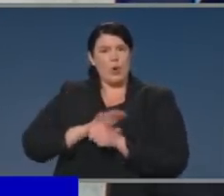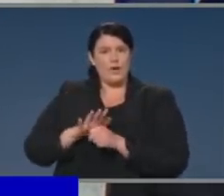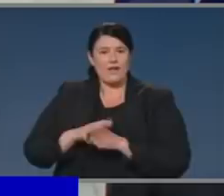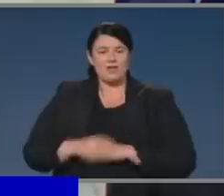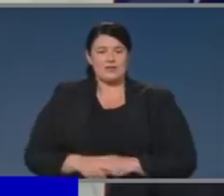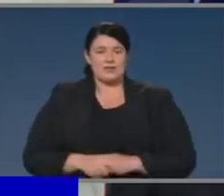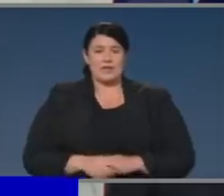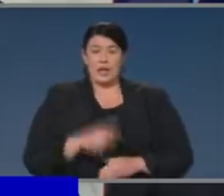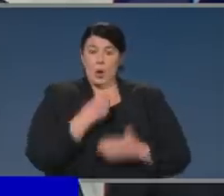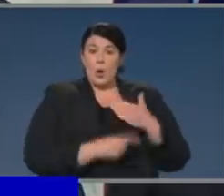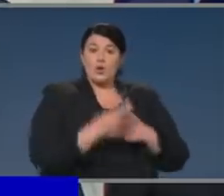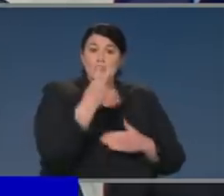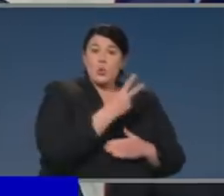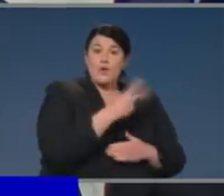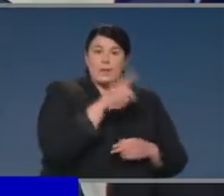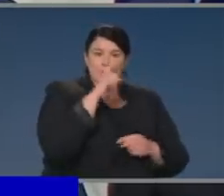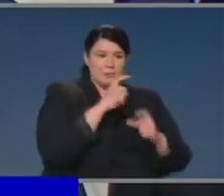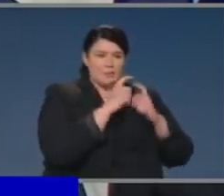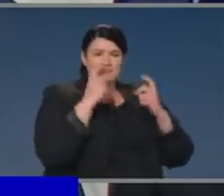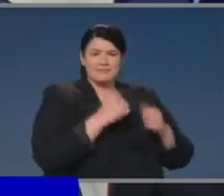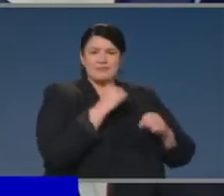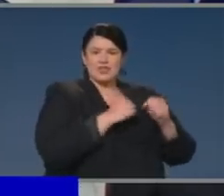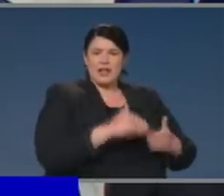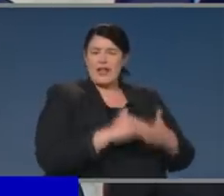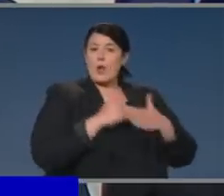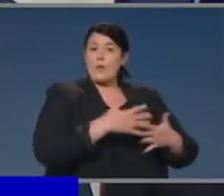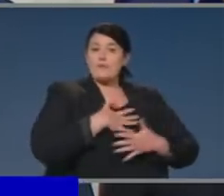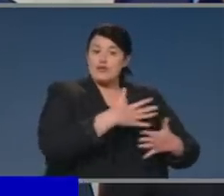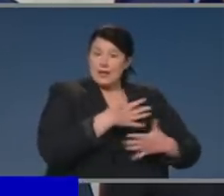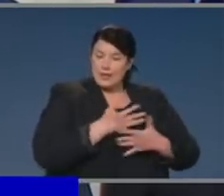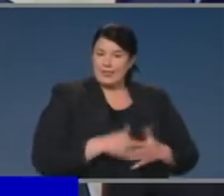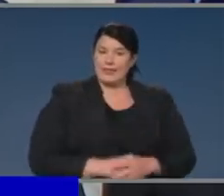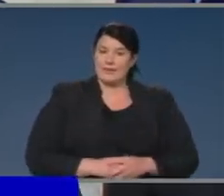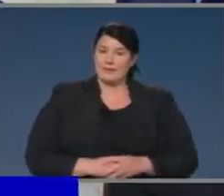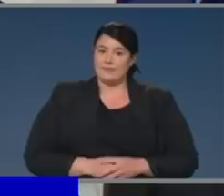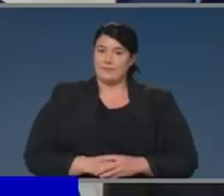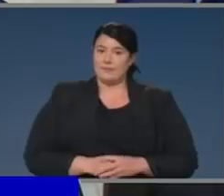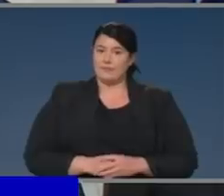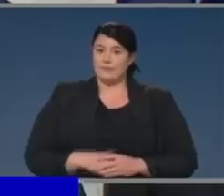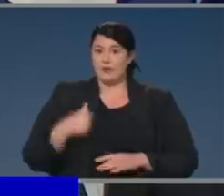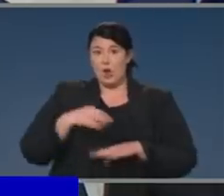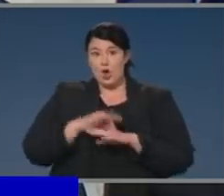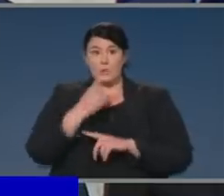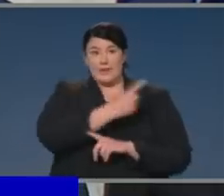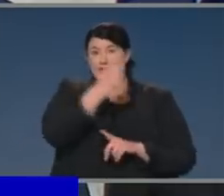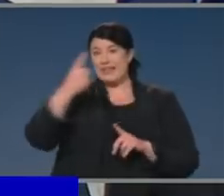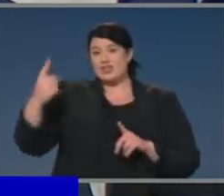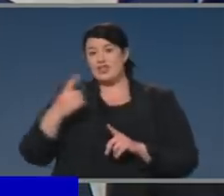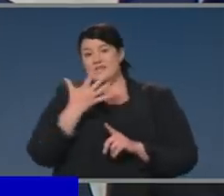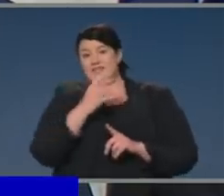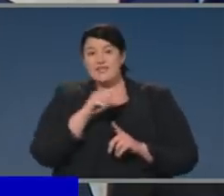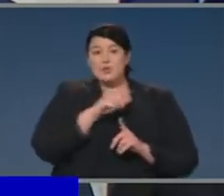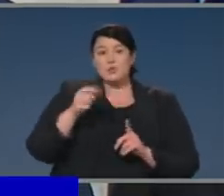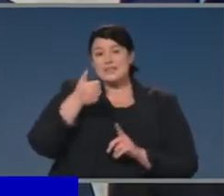people on ventilators still. Our hospital capacity is around 50 to 60%. We are